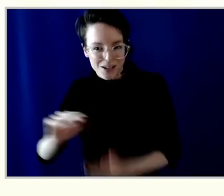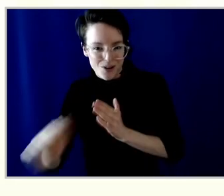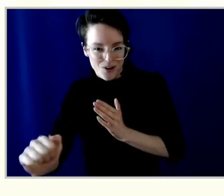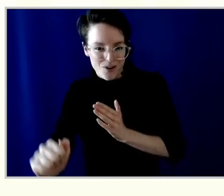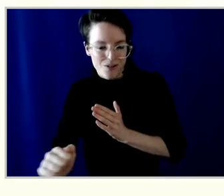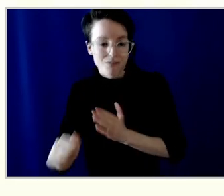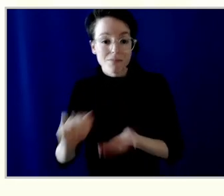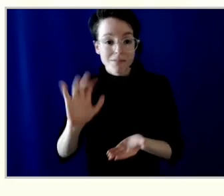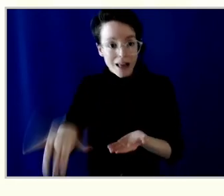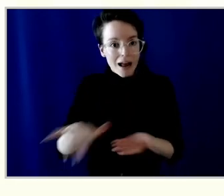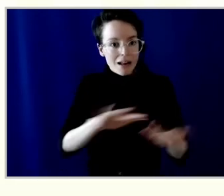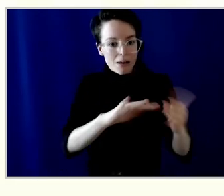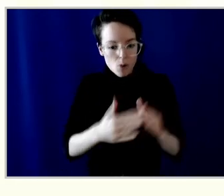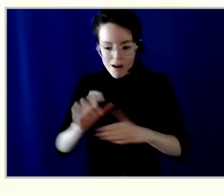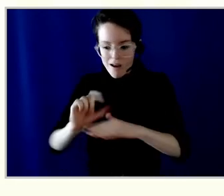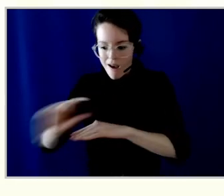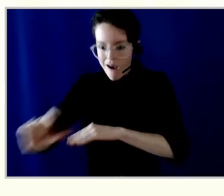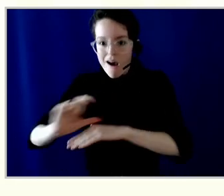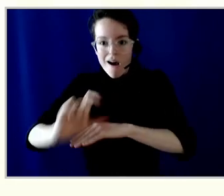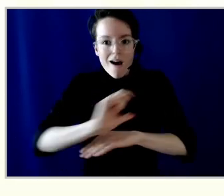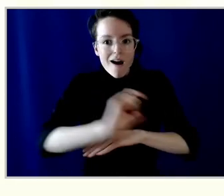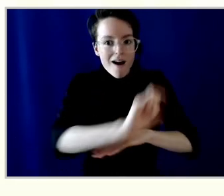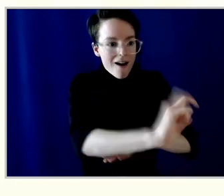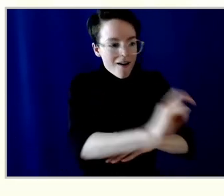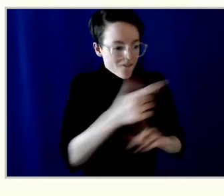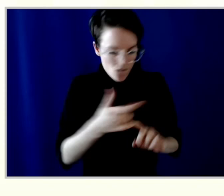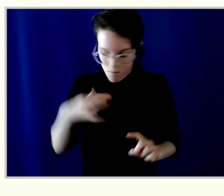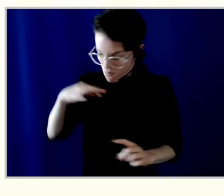profits and it was our highest ever in 2021.